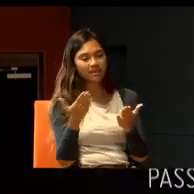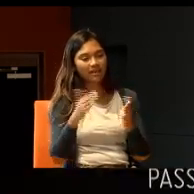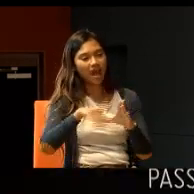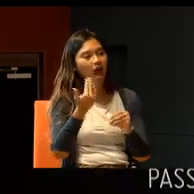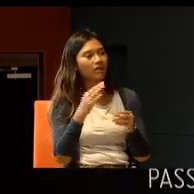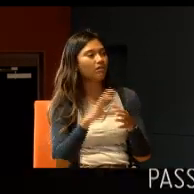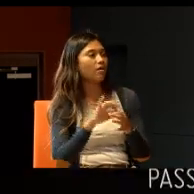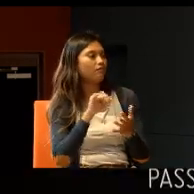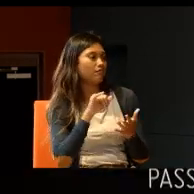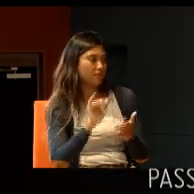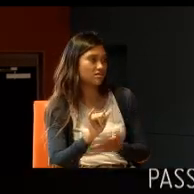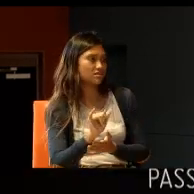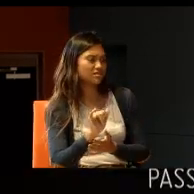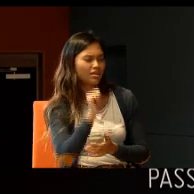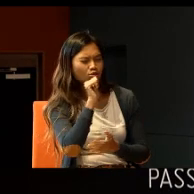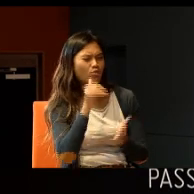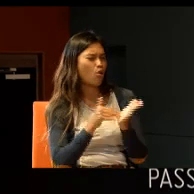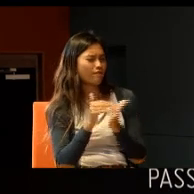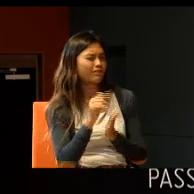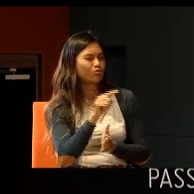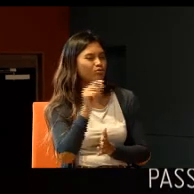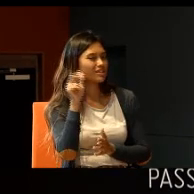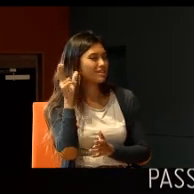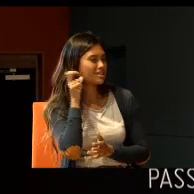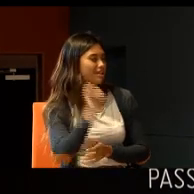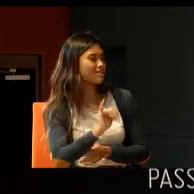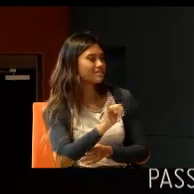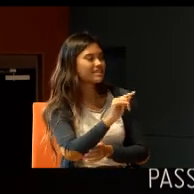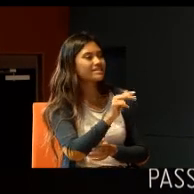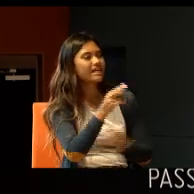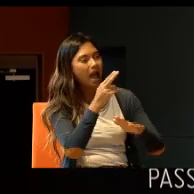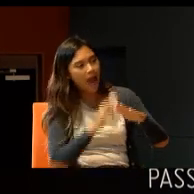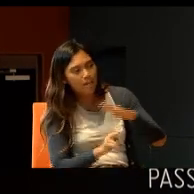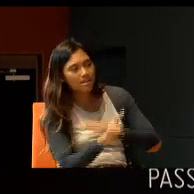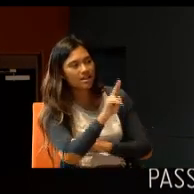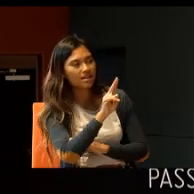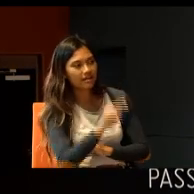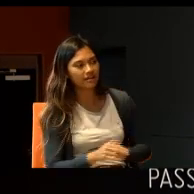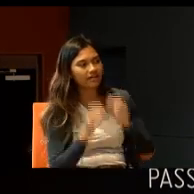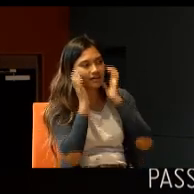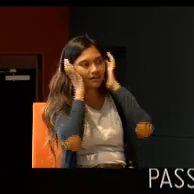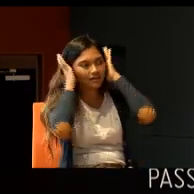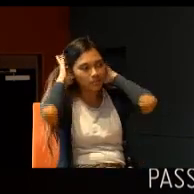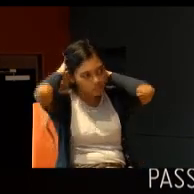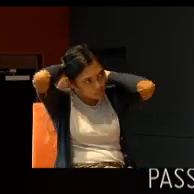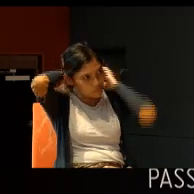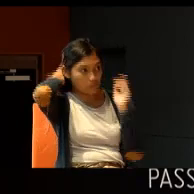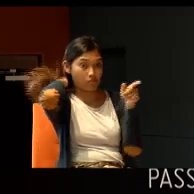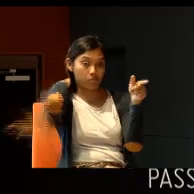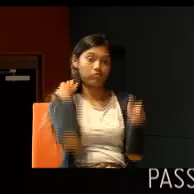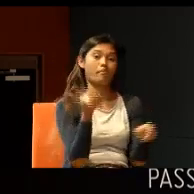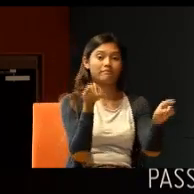It is not often that you hear that. Right? It is humbling. And I appreciate that. I would say,